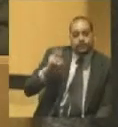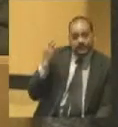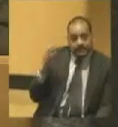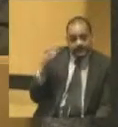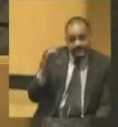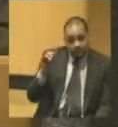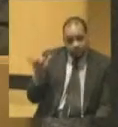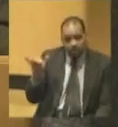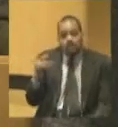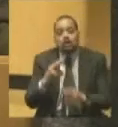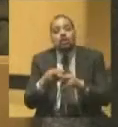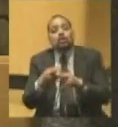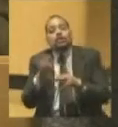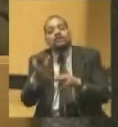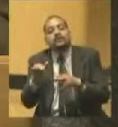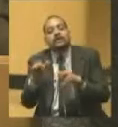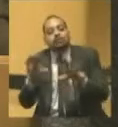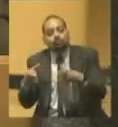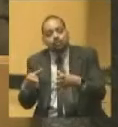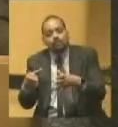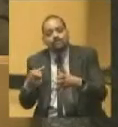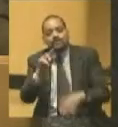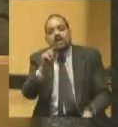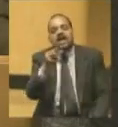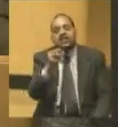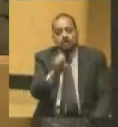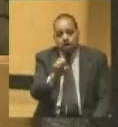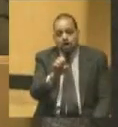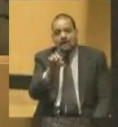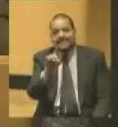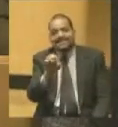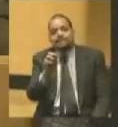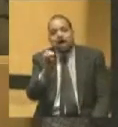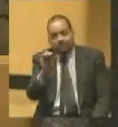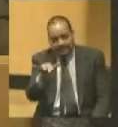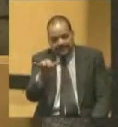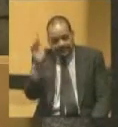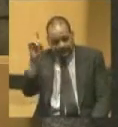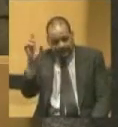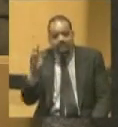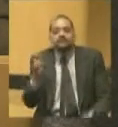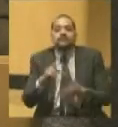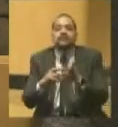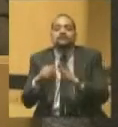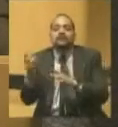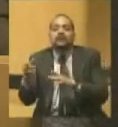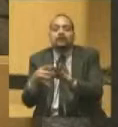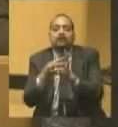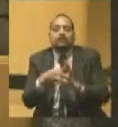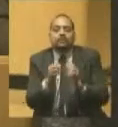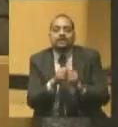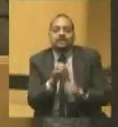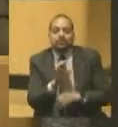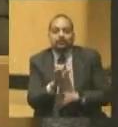called the party the democracy. So, that the democracy of Connecticut, sympathizing with their conservative brethren of the